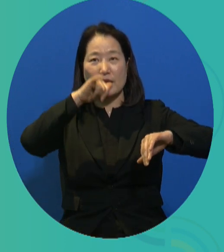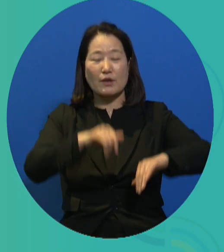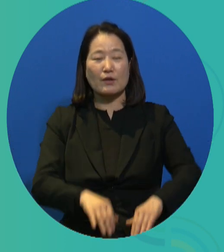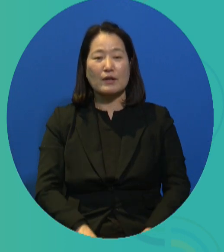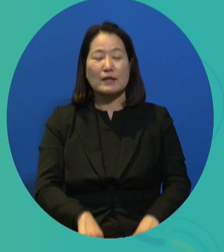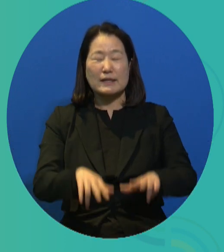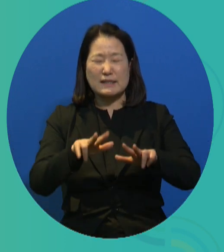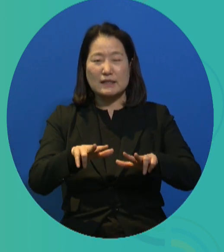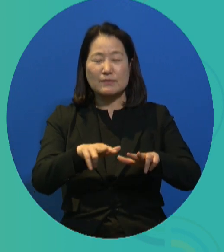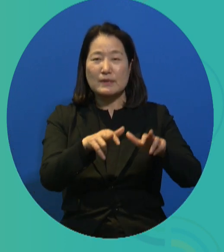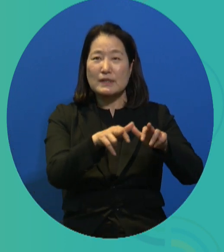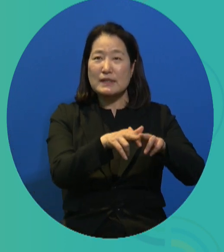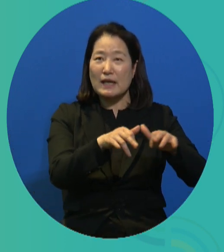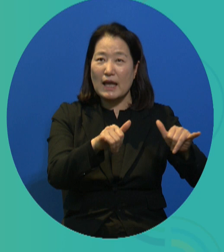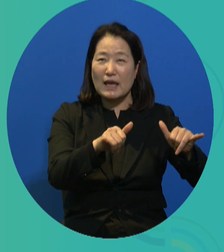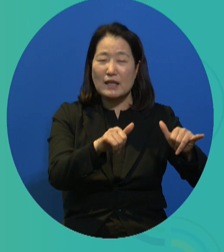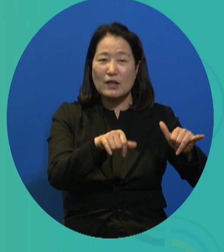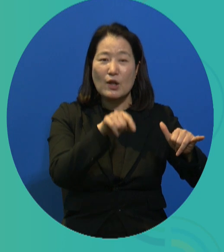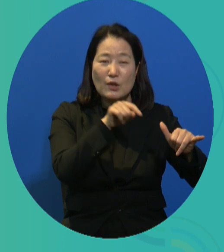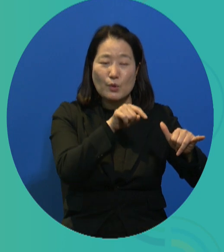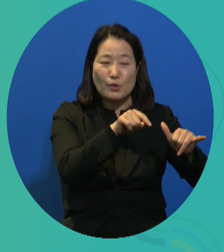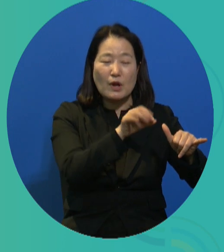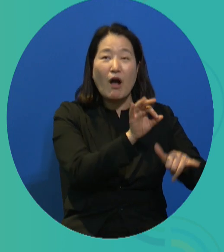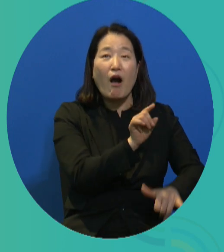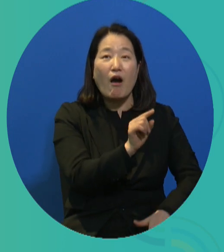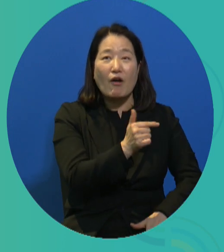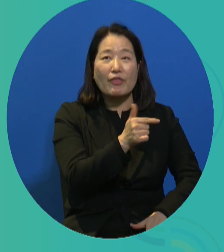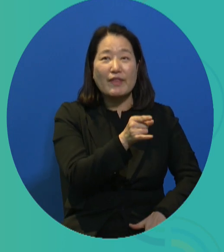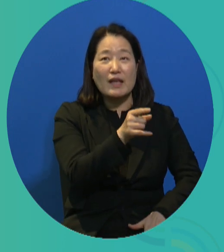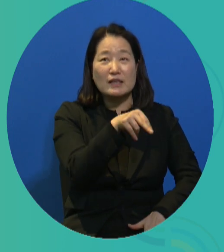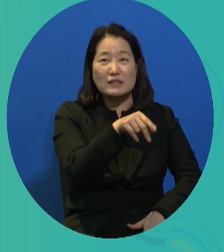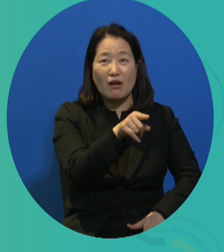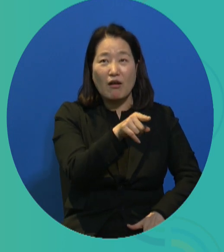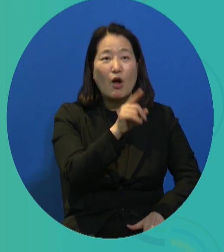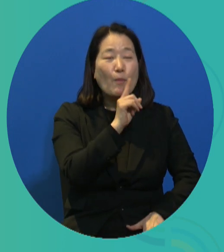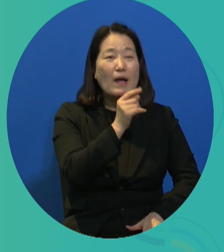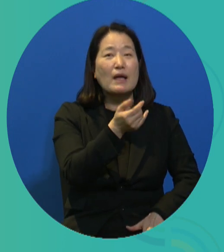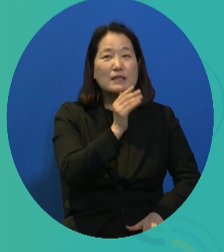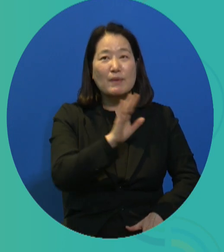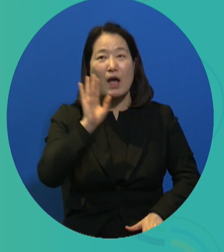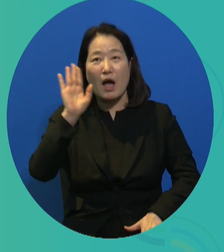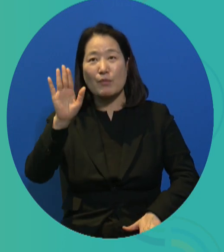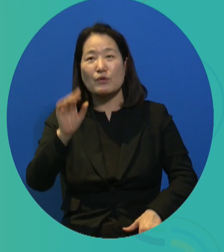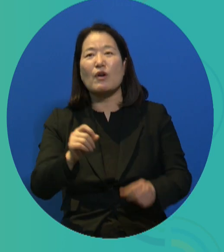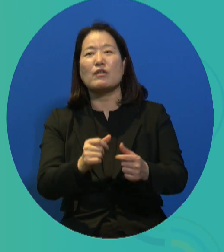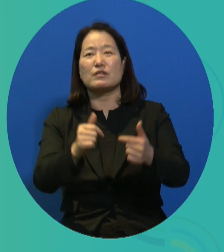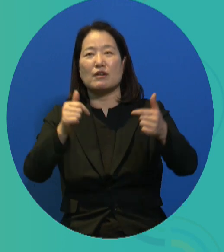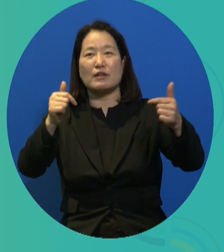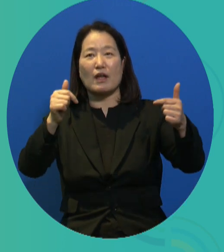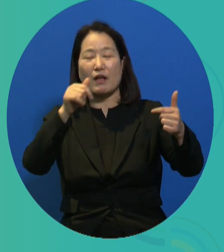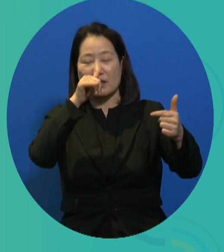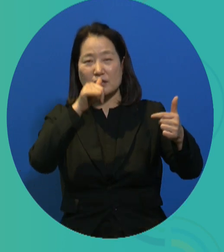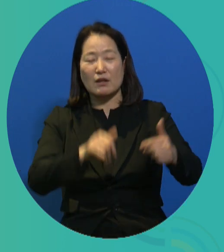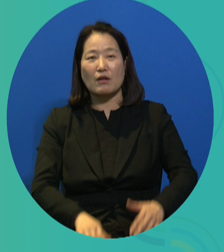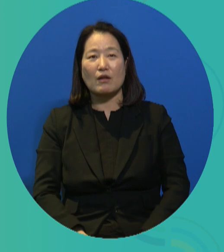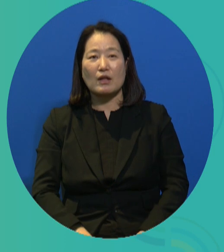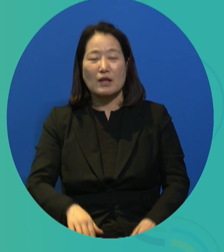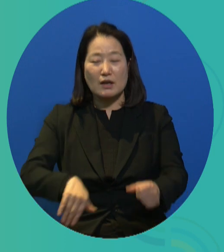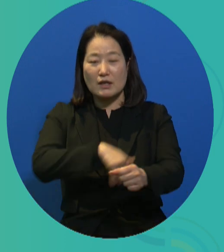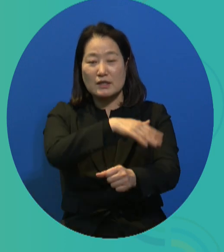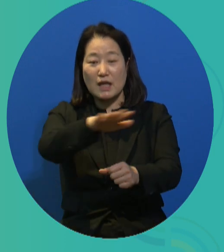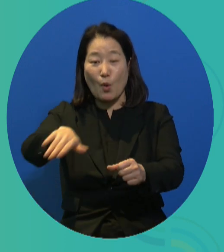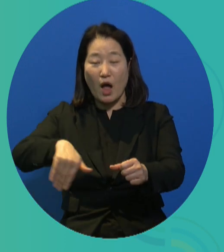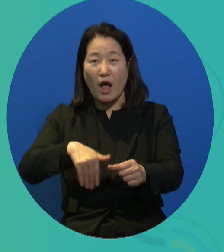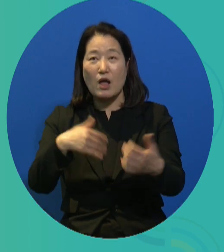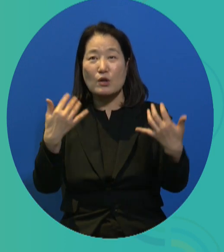means that right now, thus far, it was only the disabled people who were seen as unnecessary members of the population. But now this is going